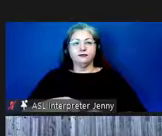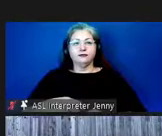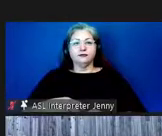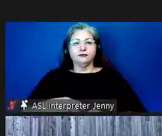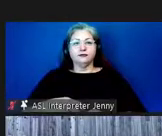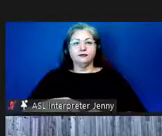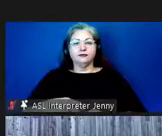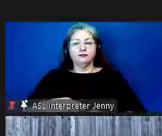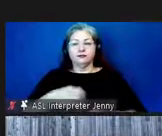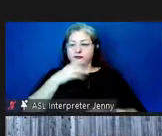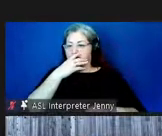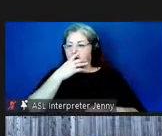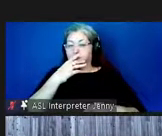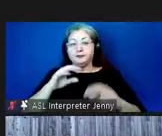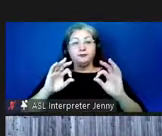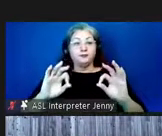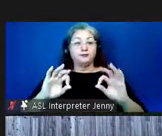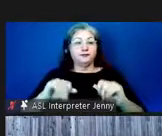okay